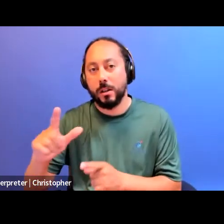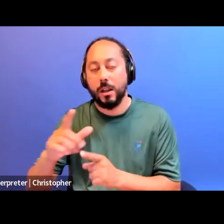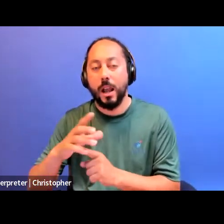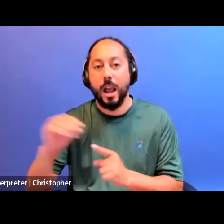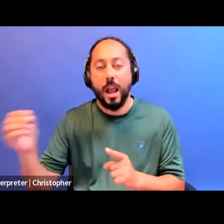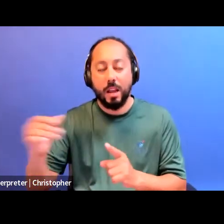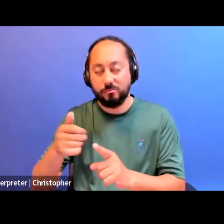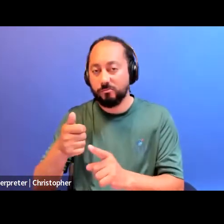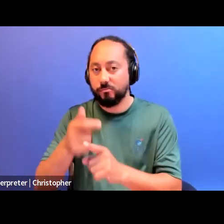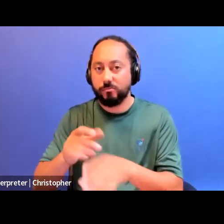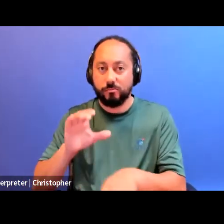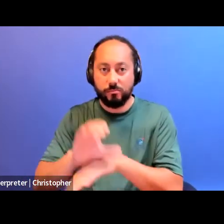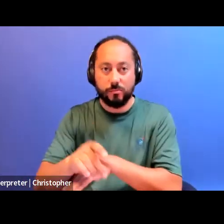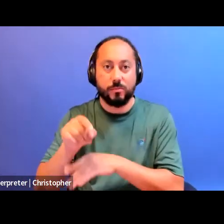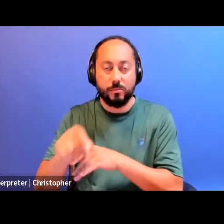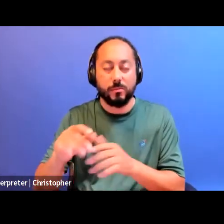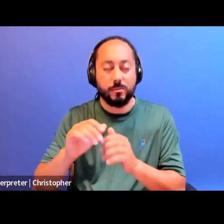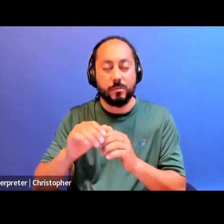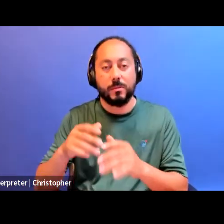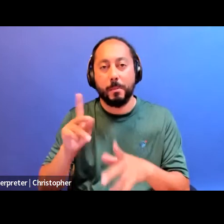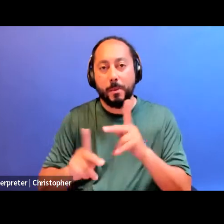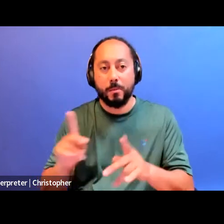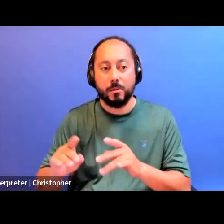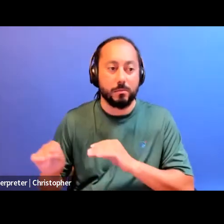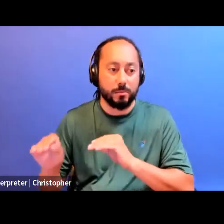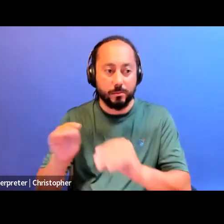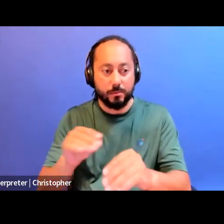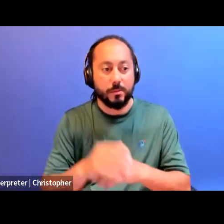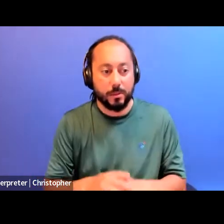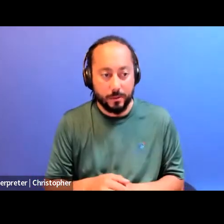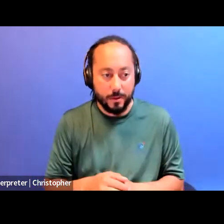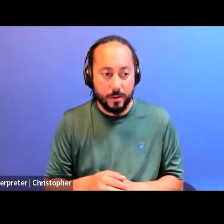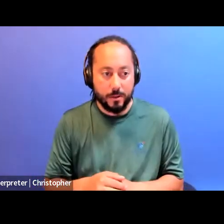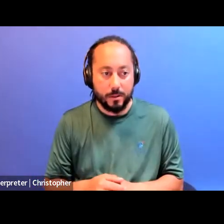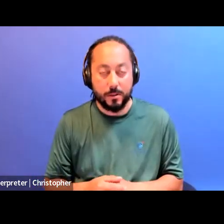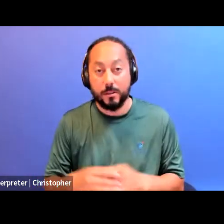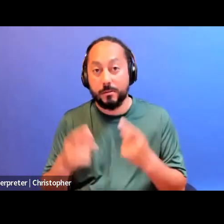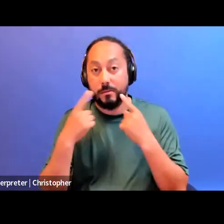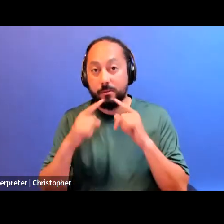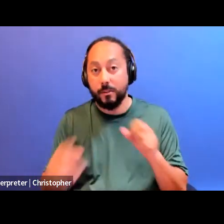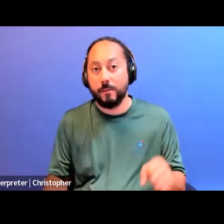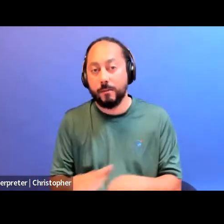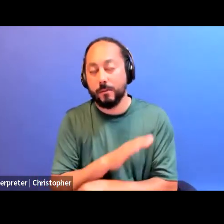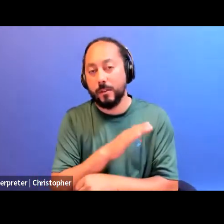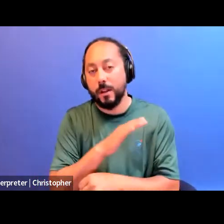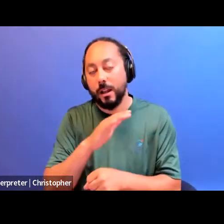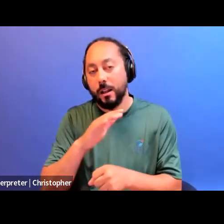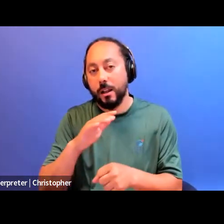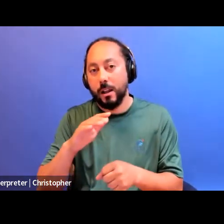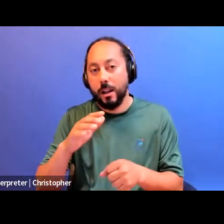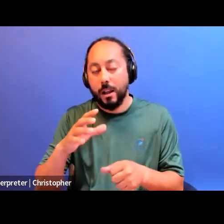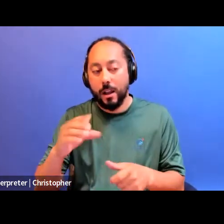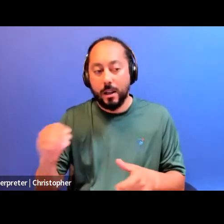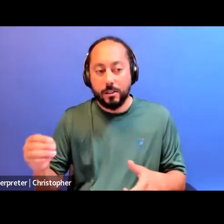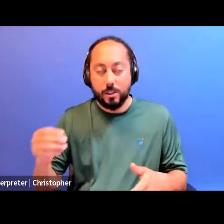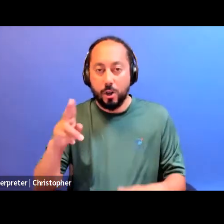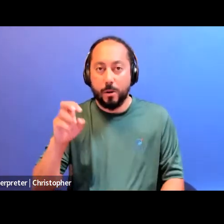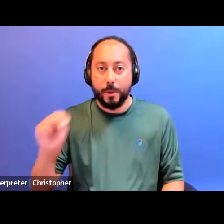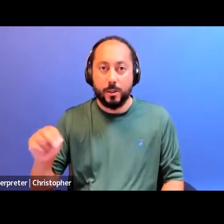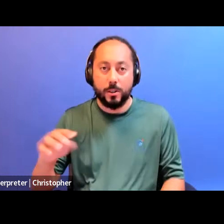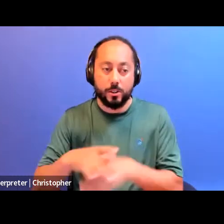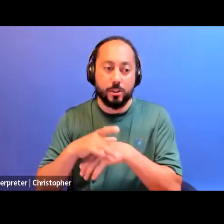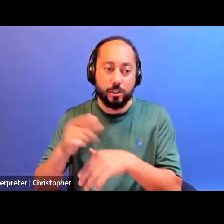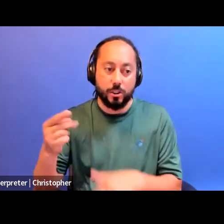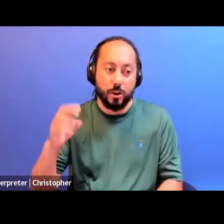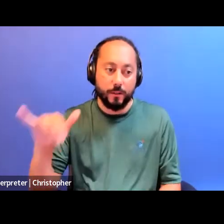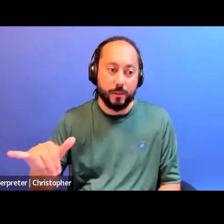context of forced migrations to manifest fully as a segregated and hierarchized urban geography, a plantation